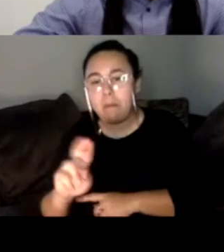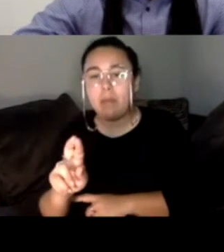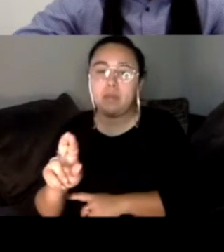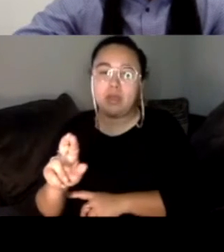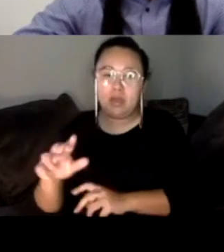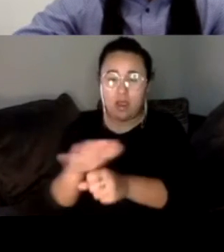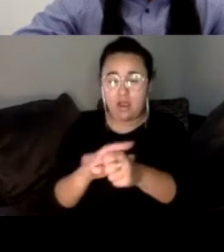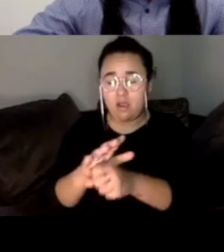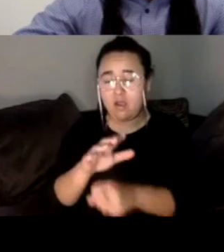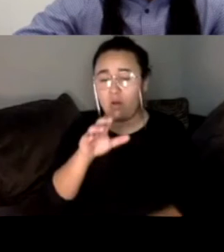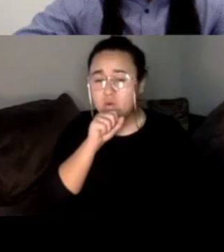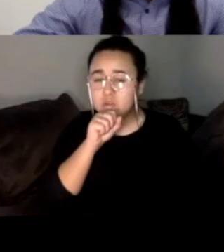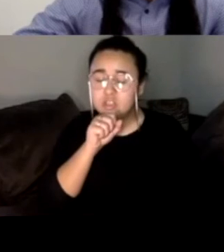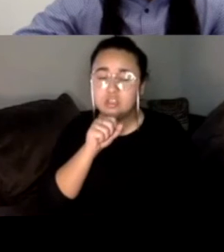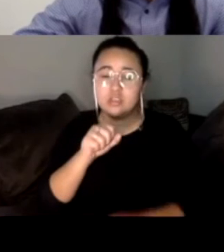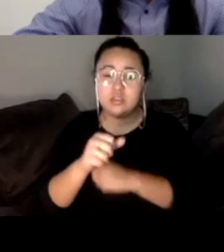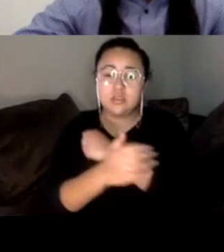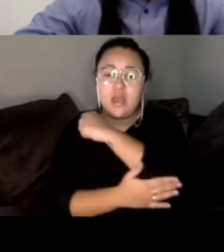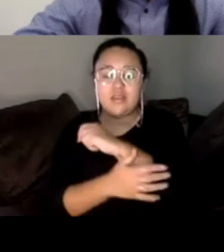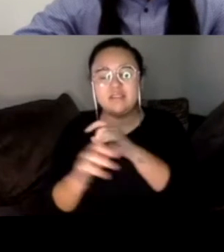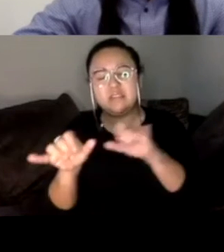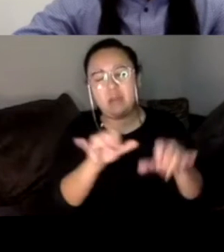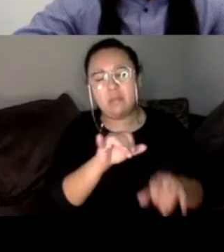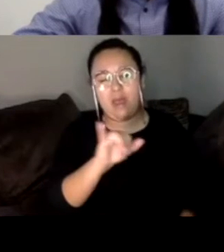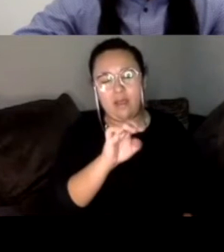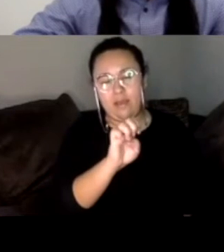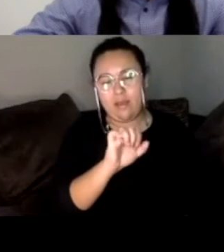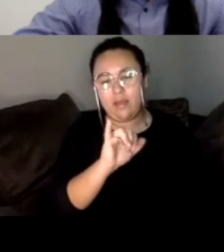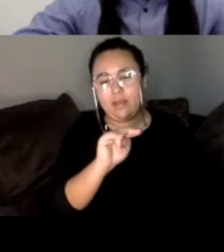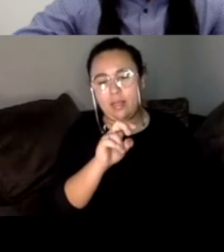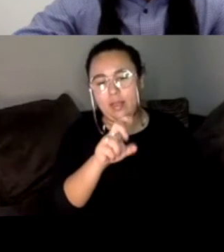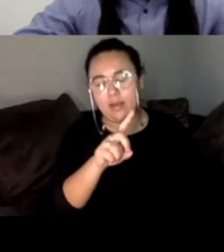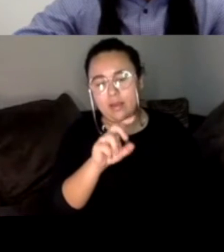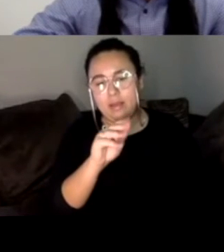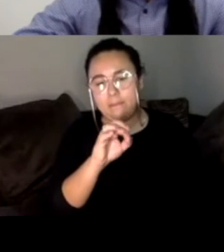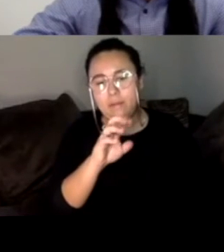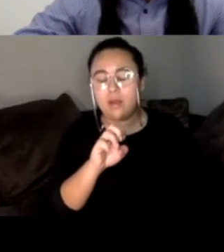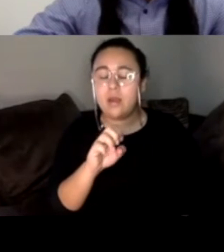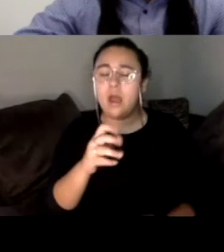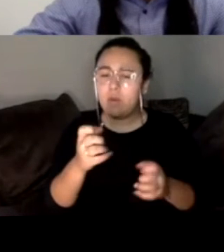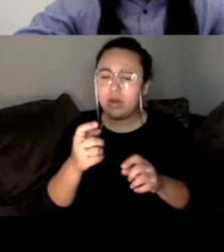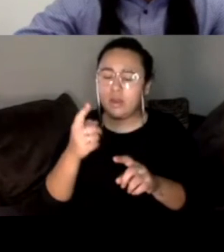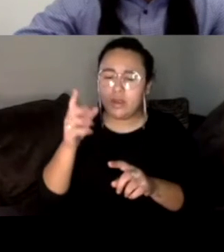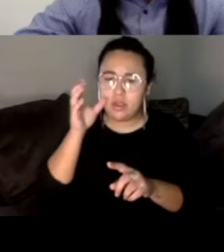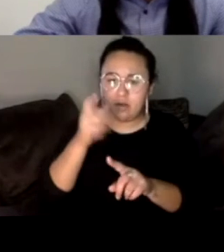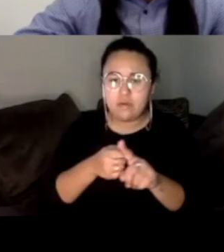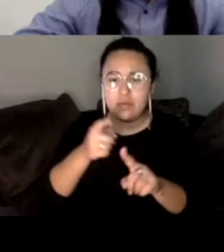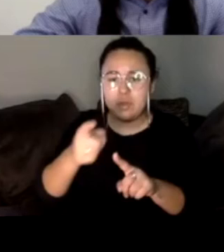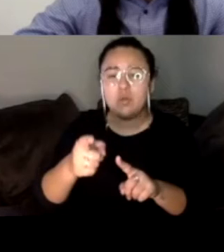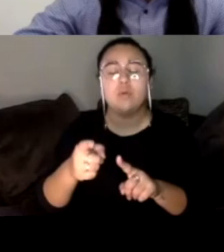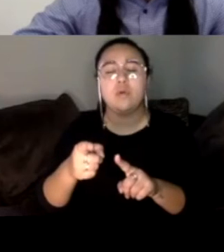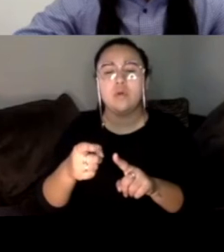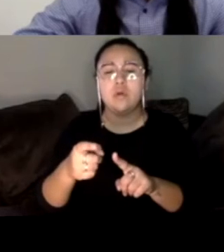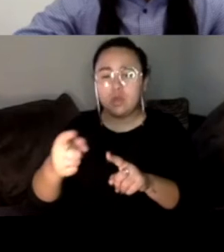aspect as well. So very similar to the Inland Empire in that way. So I'd also love to hear from you, like, what are you hearing, especially working with the Latino youth,